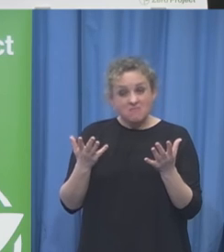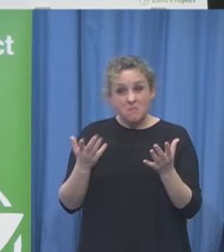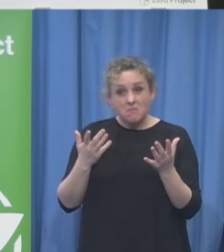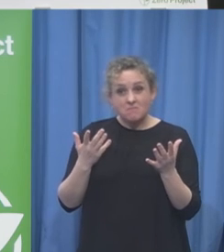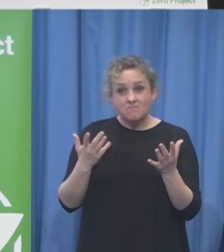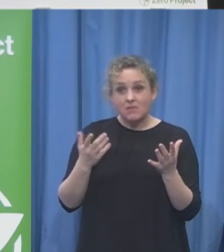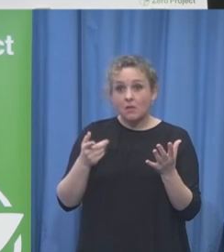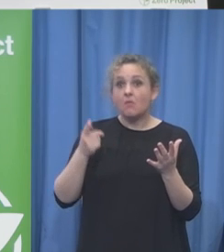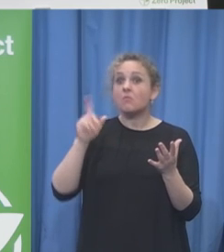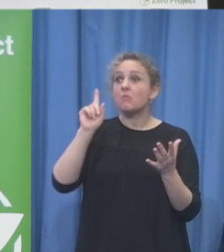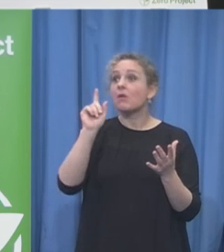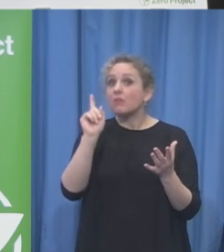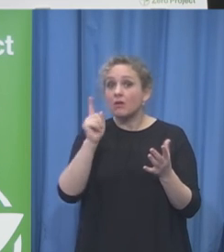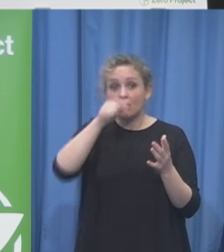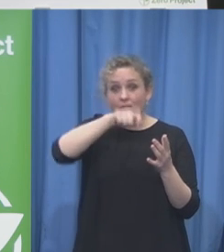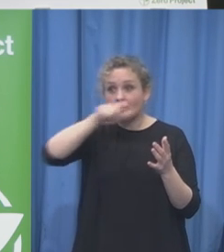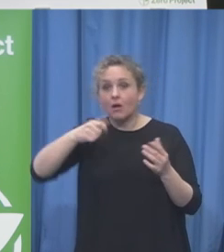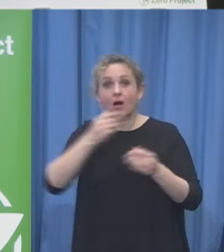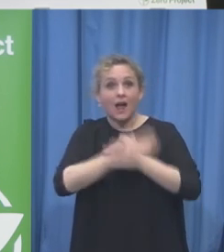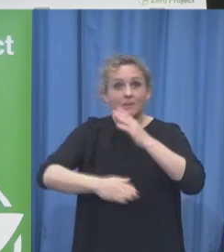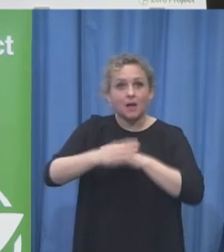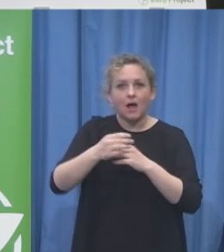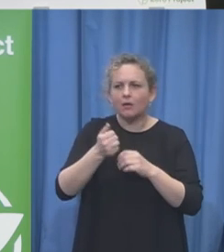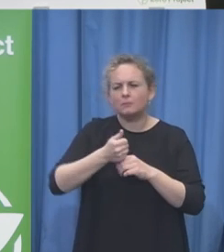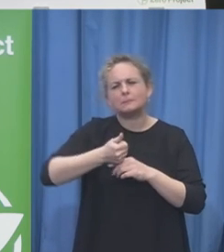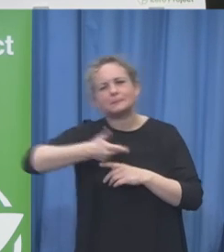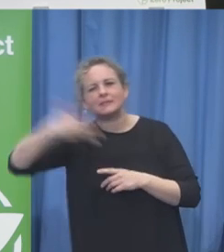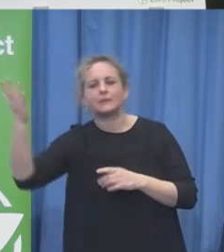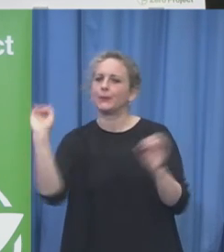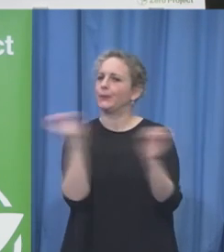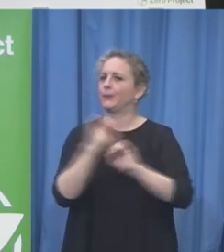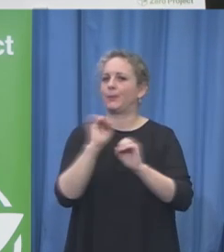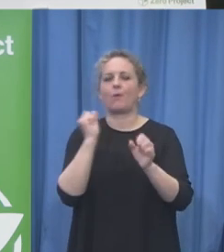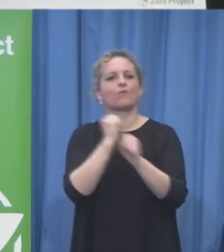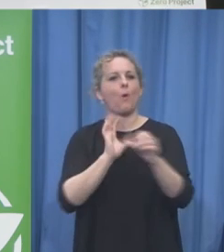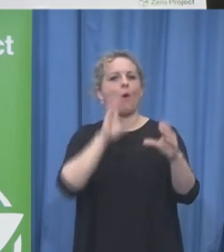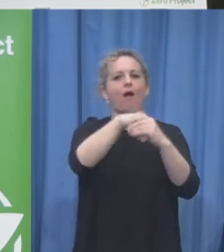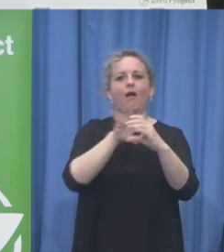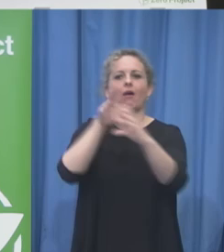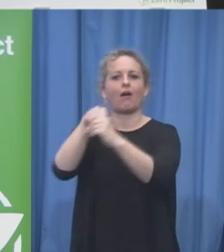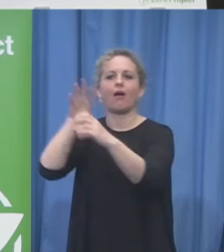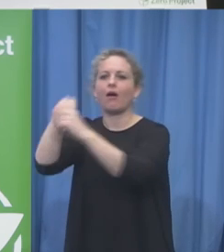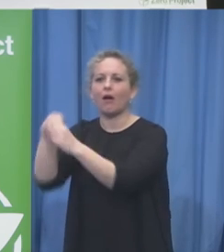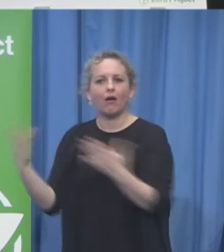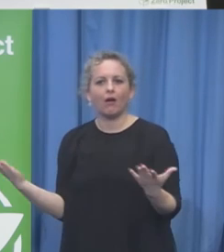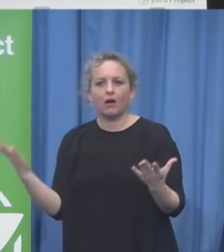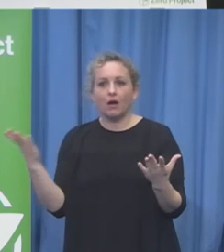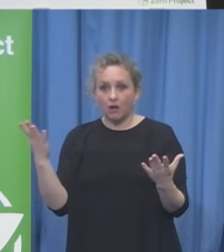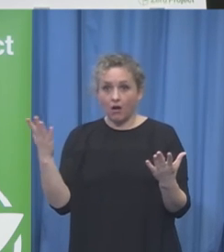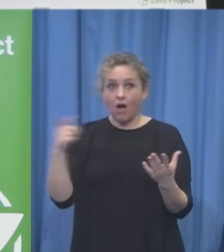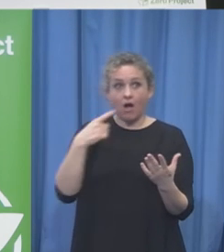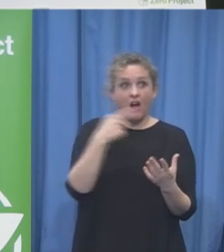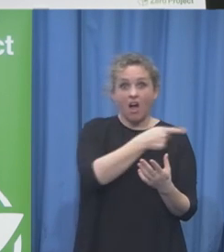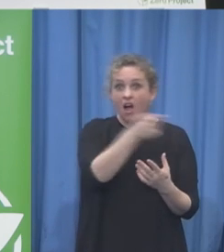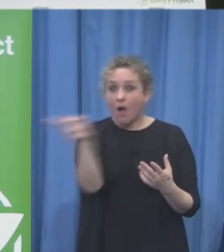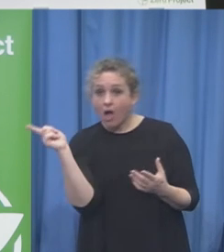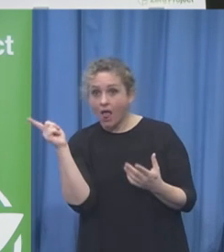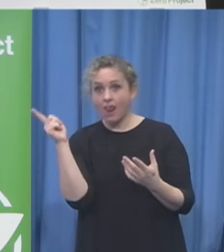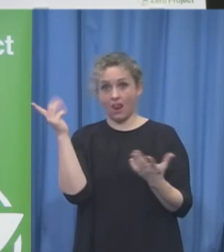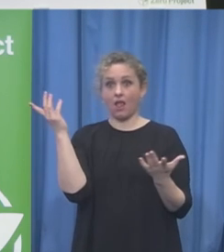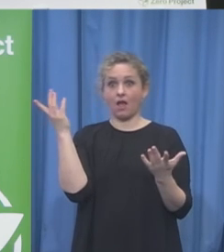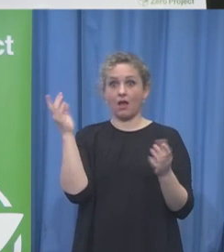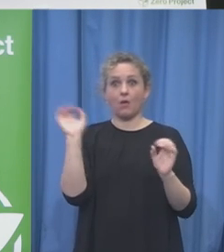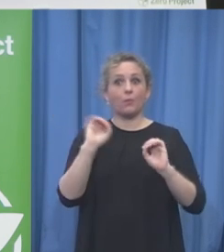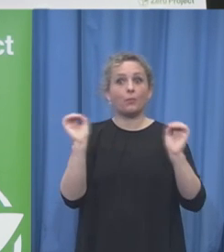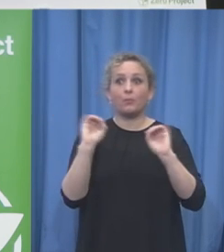That is a tragedy and an enormous waste of talent. Our goal with everything that